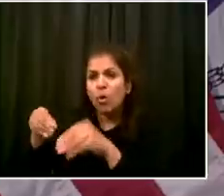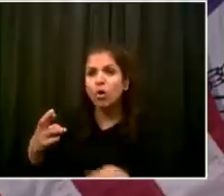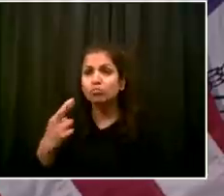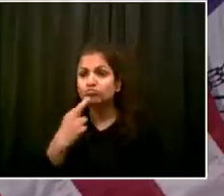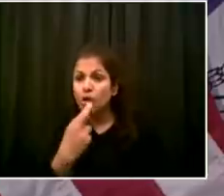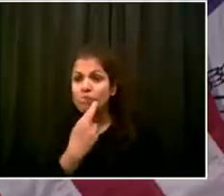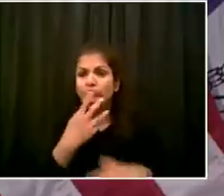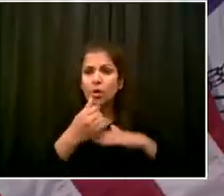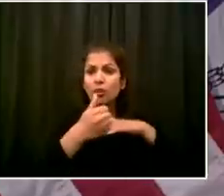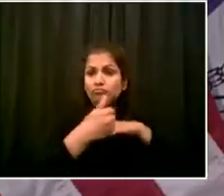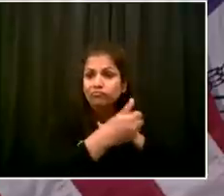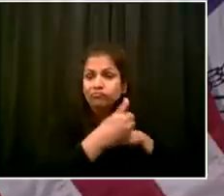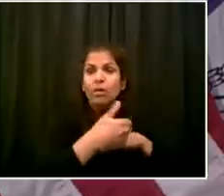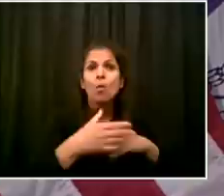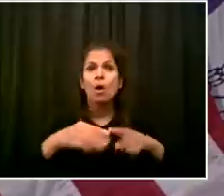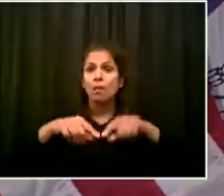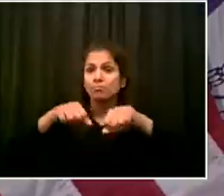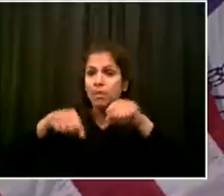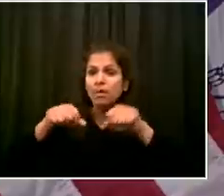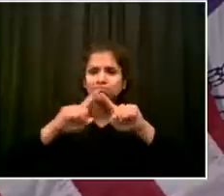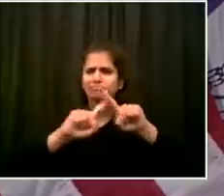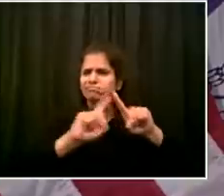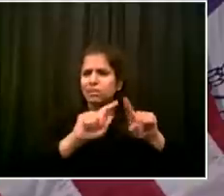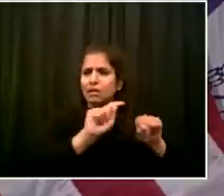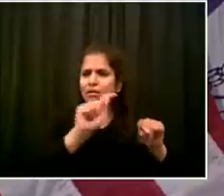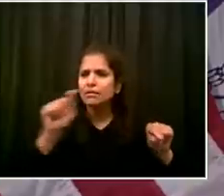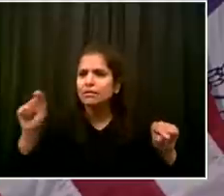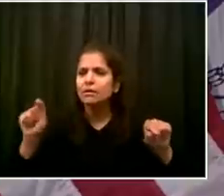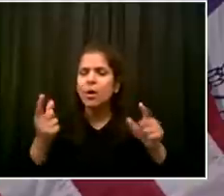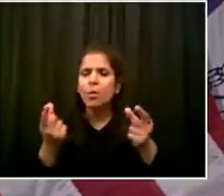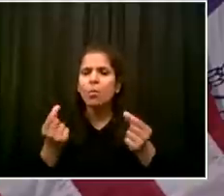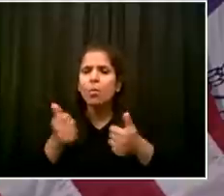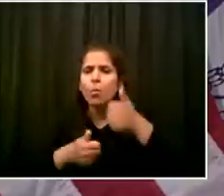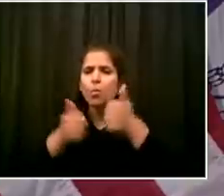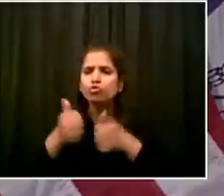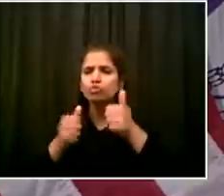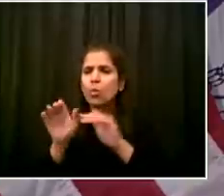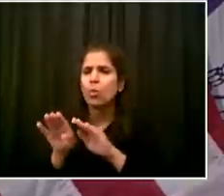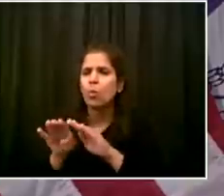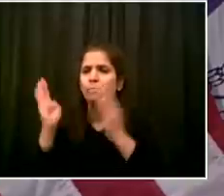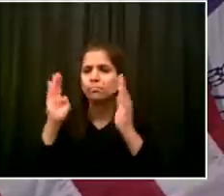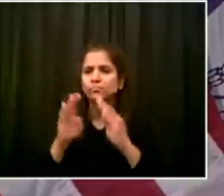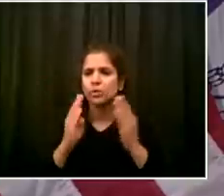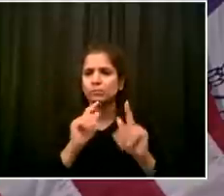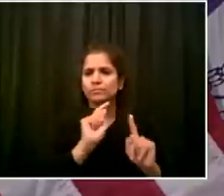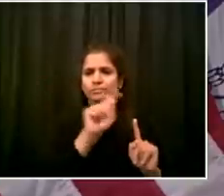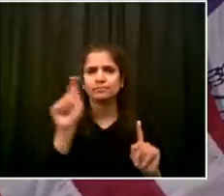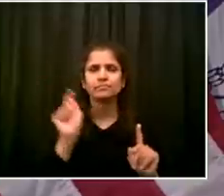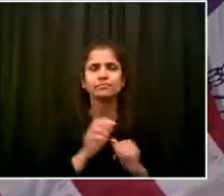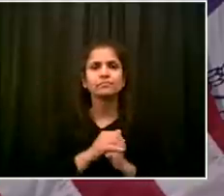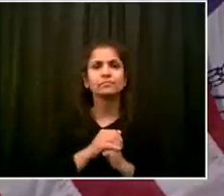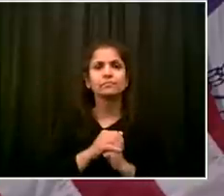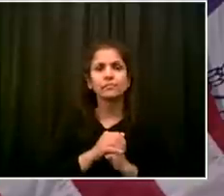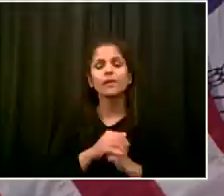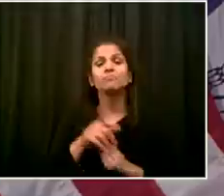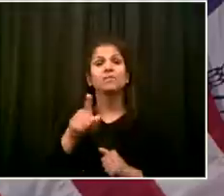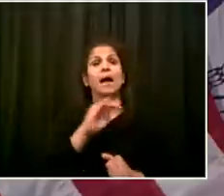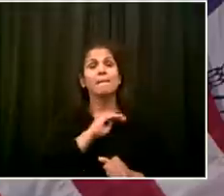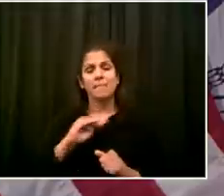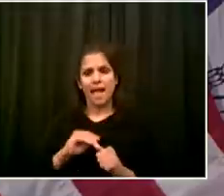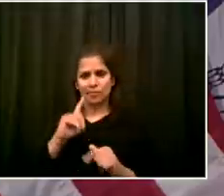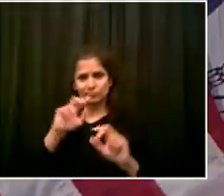implementing in some other places, construction beyond that, which is already allowable,